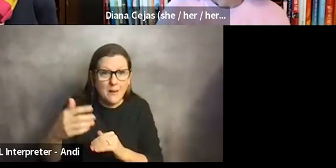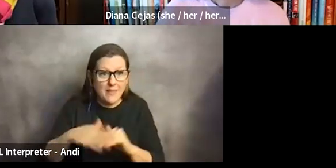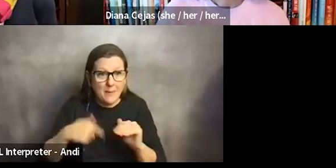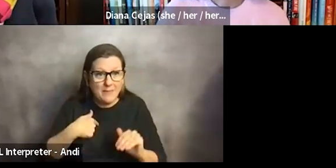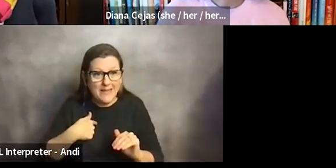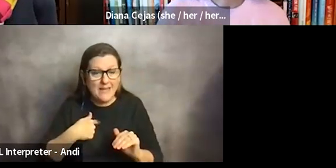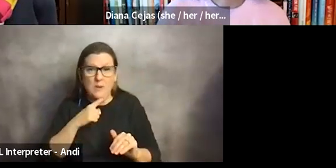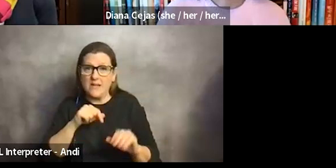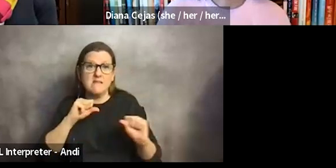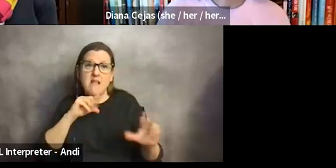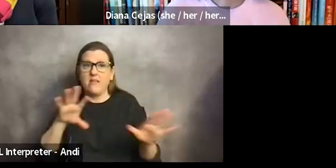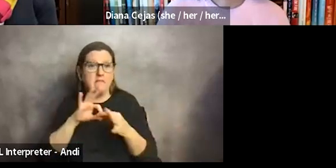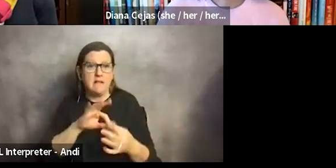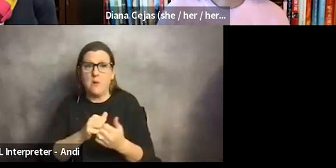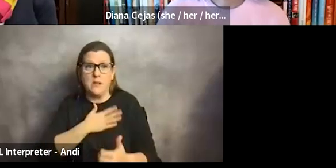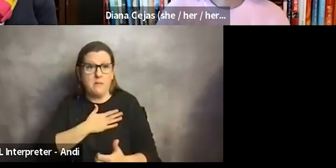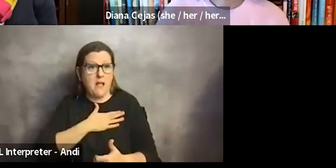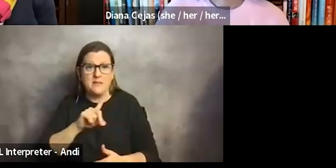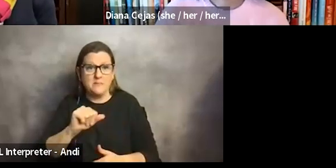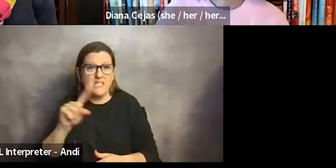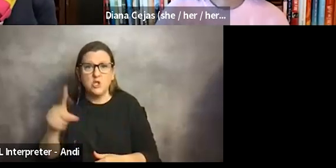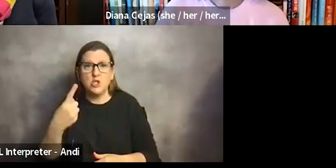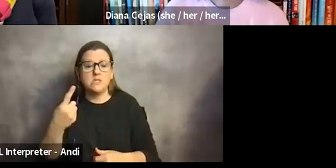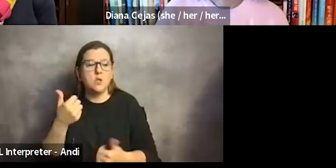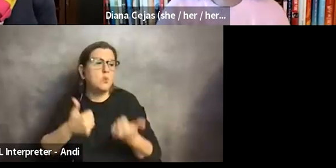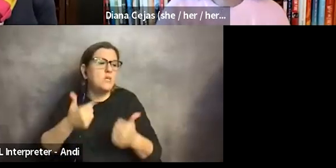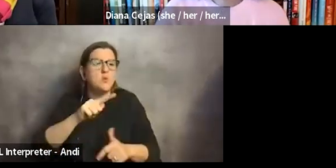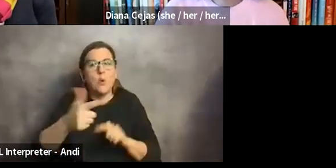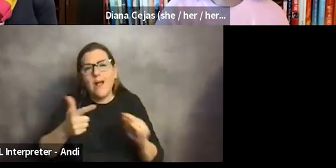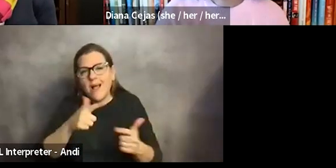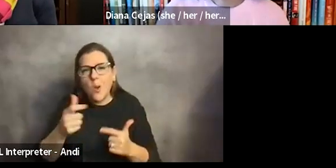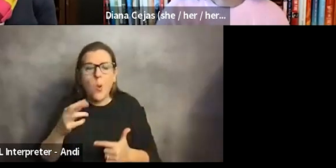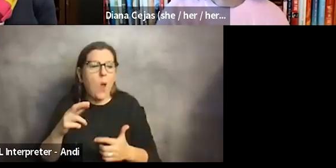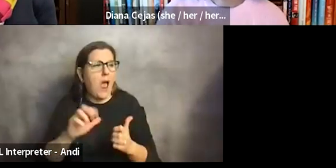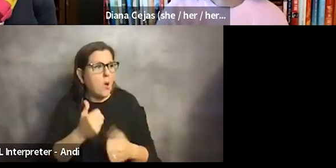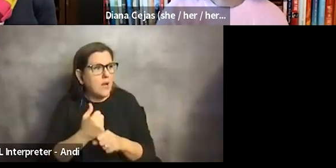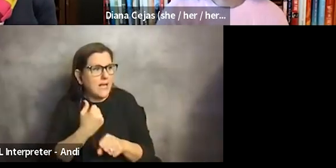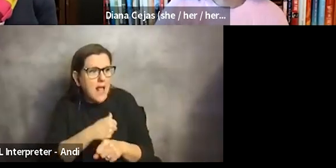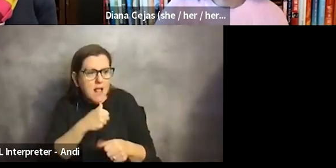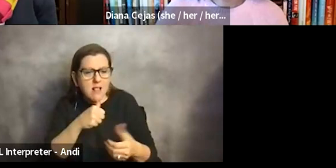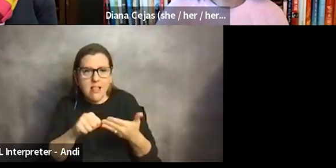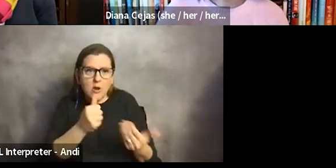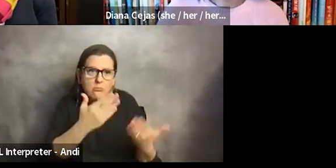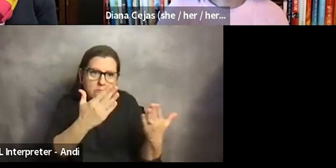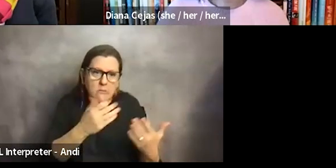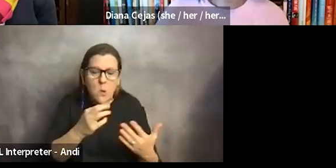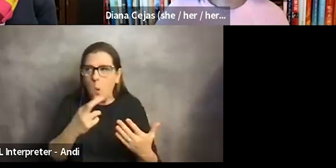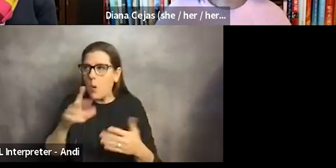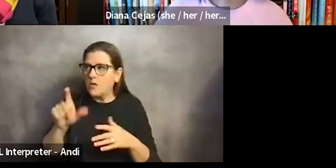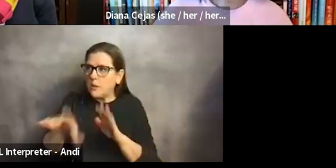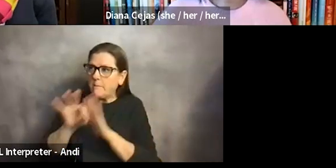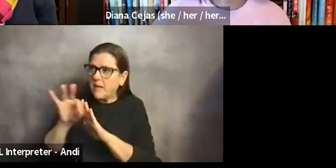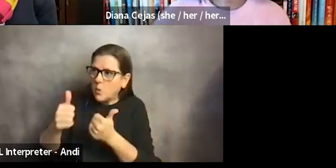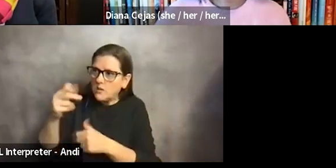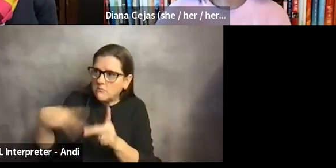to do with my disability again, just sort of like which rotation or how to get a letter or, you know, what job should I pick? What was really funny